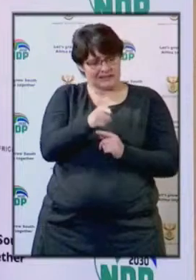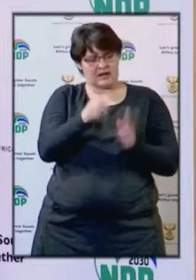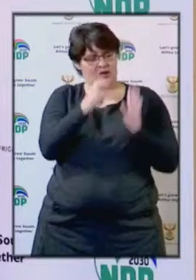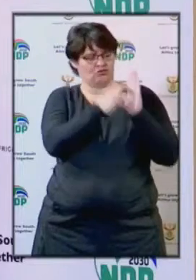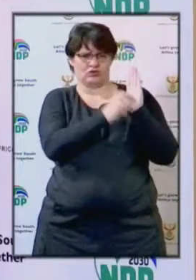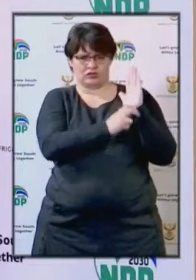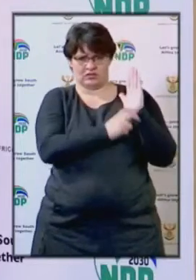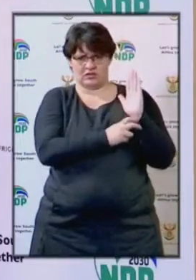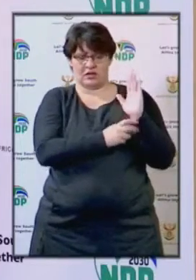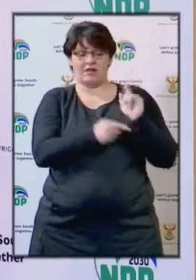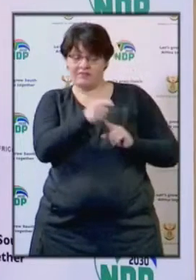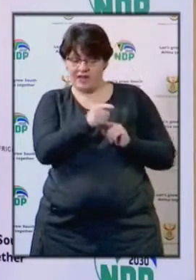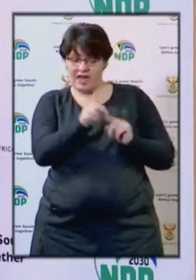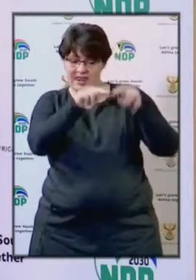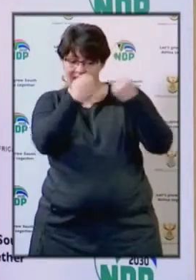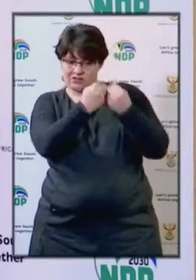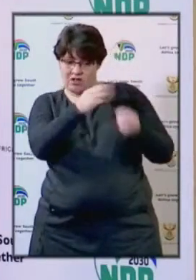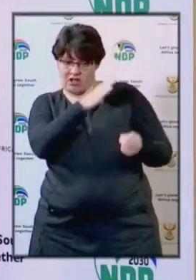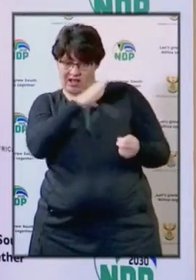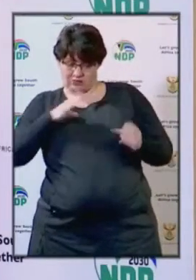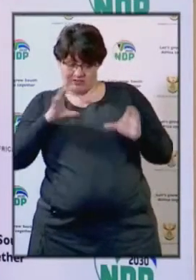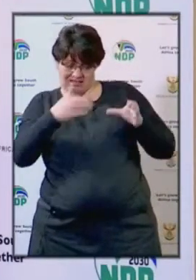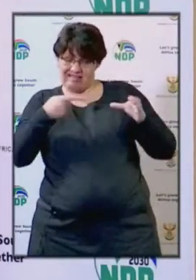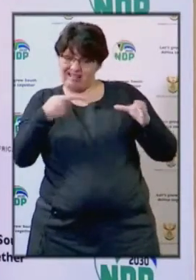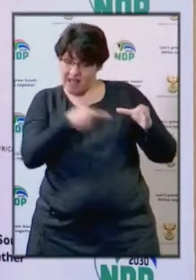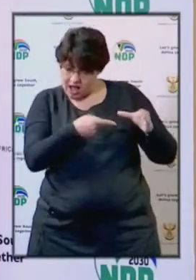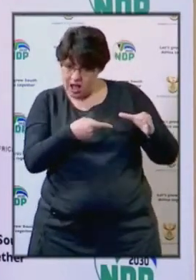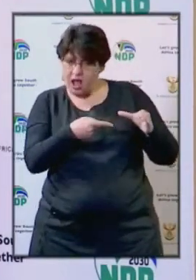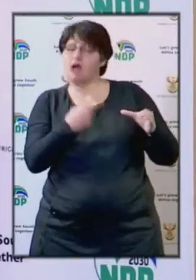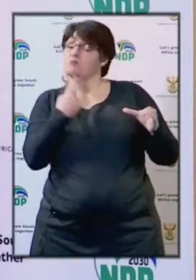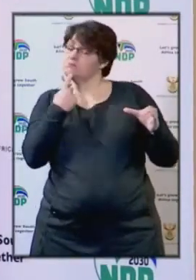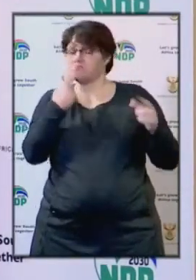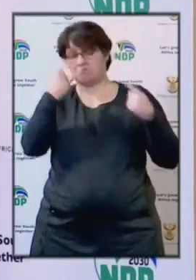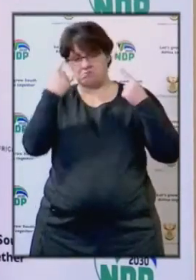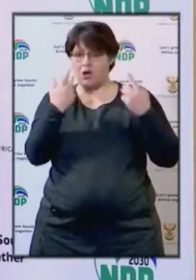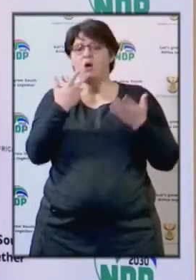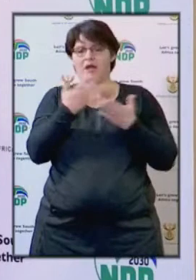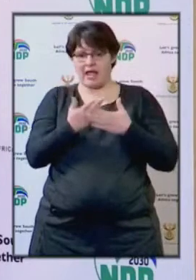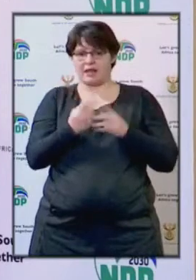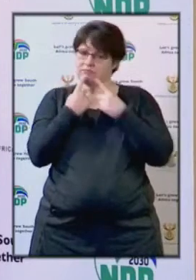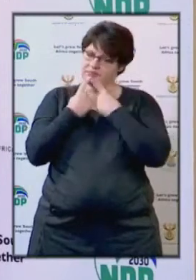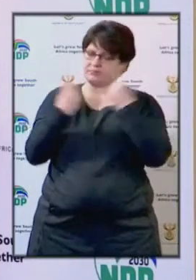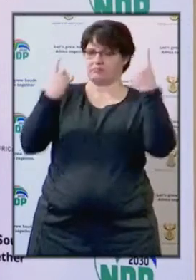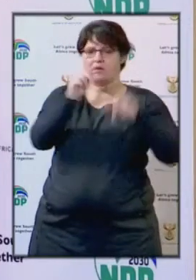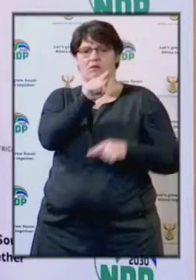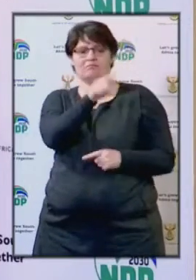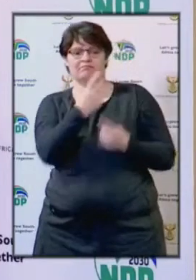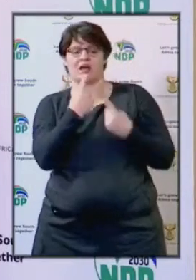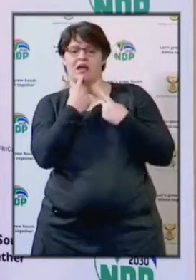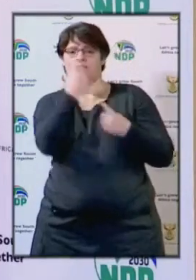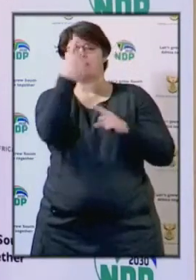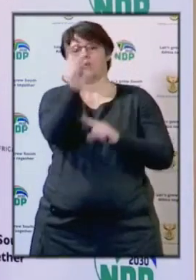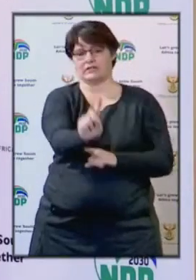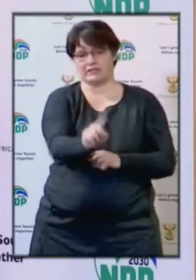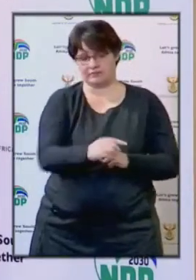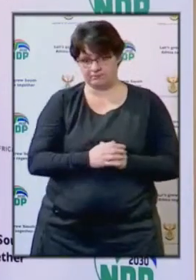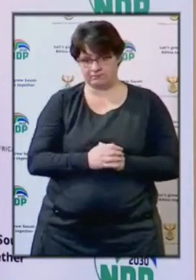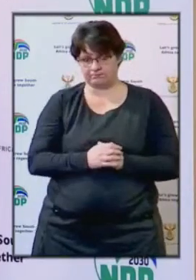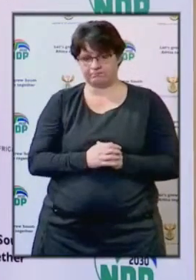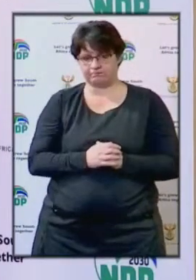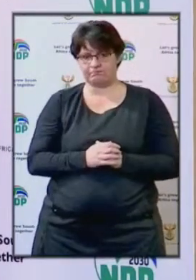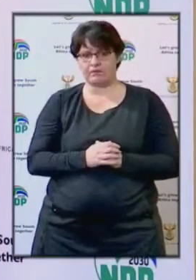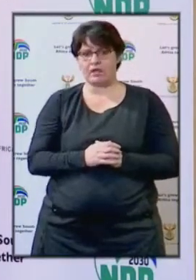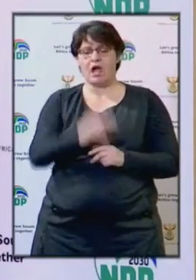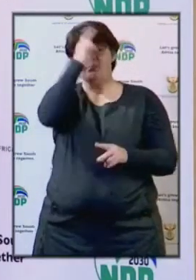Once NCCC has considered, we'll be able to make pronouncements. Under